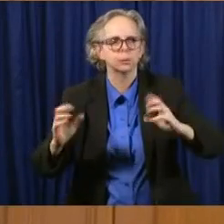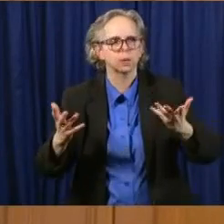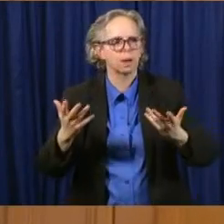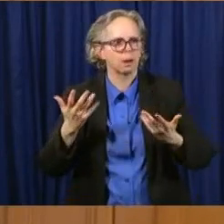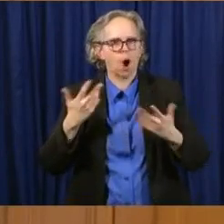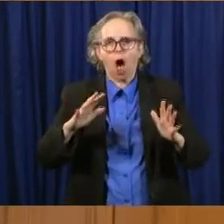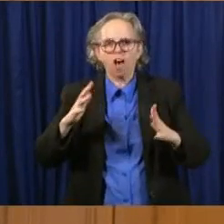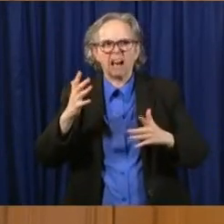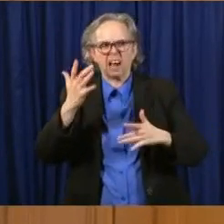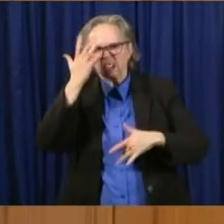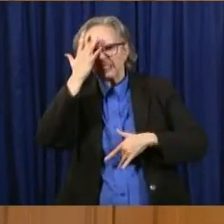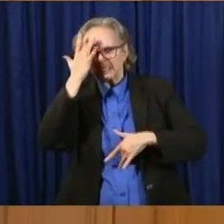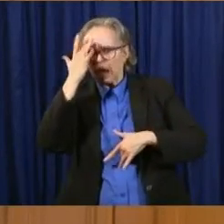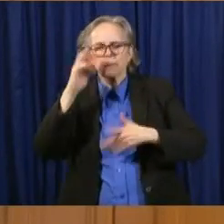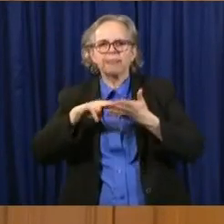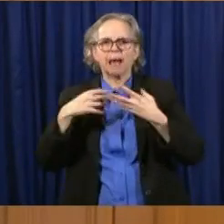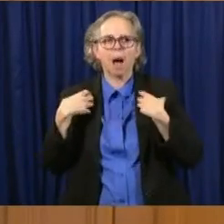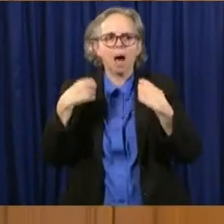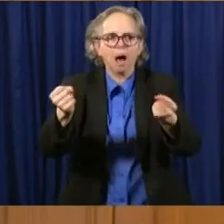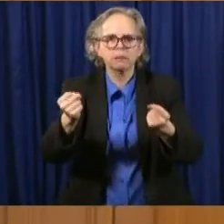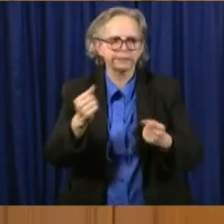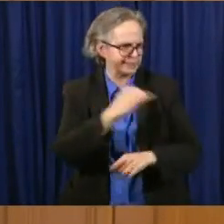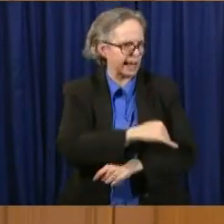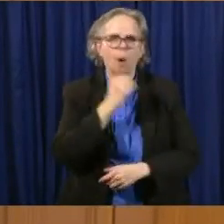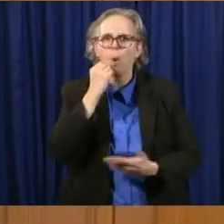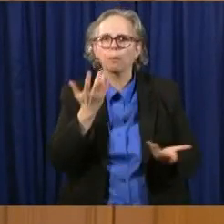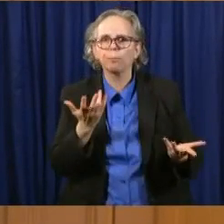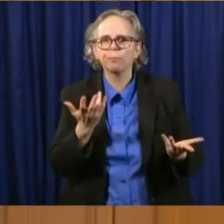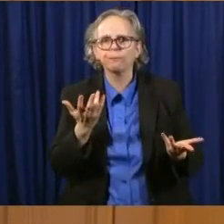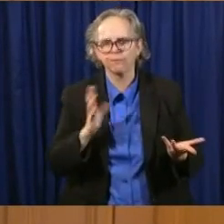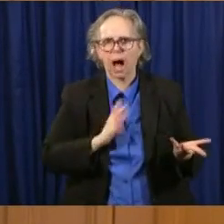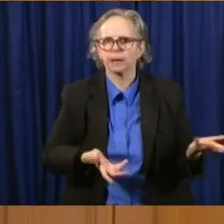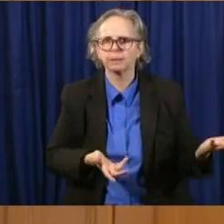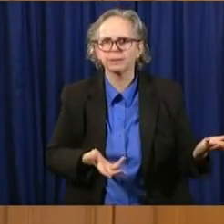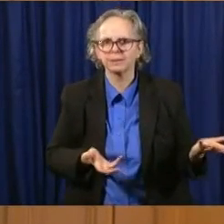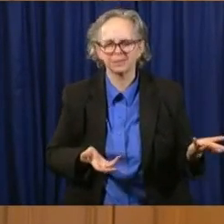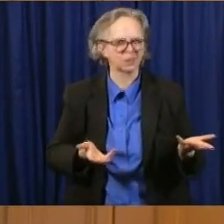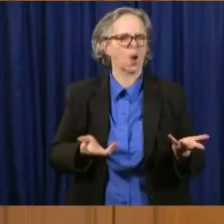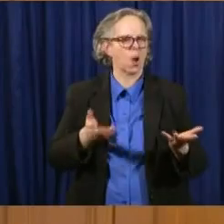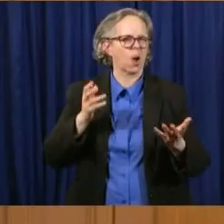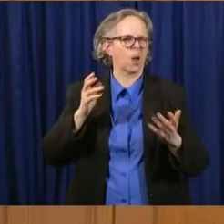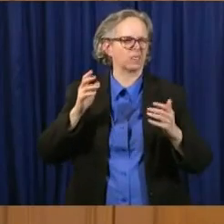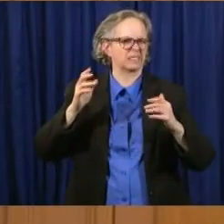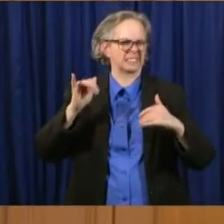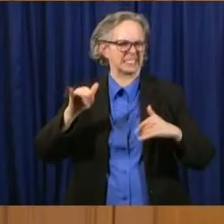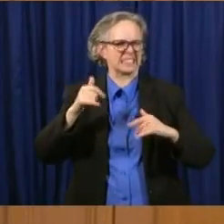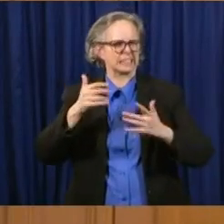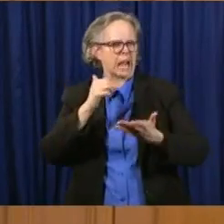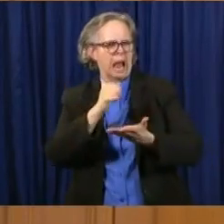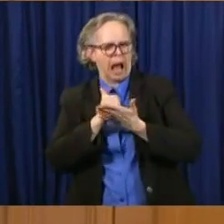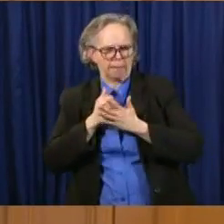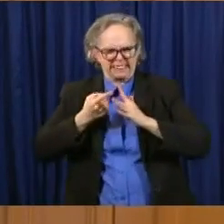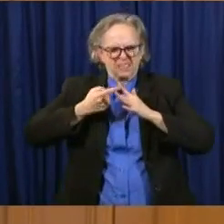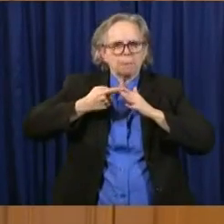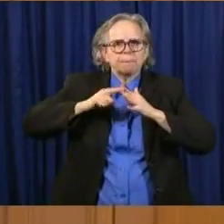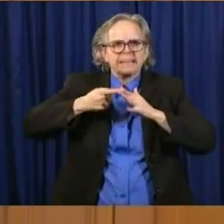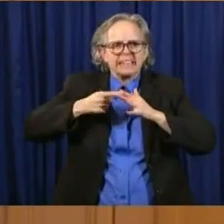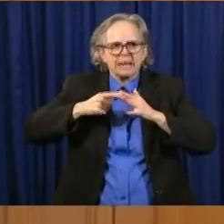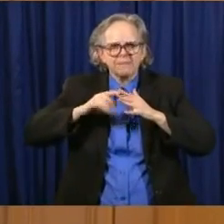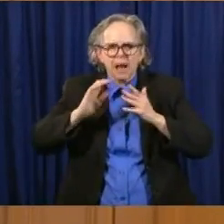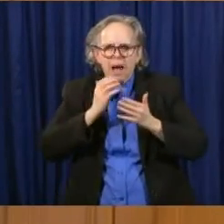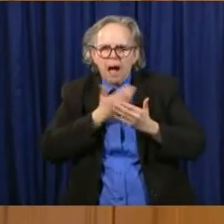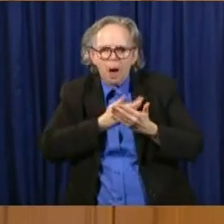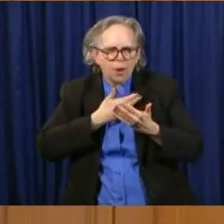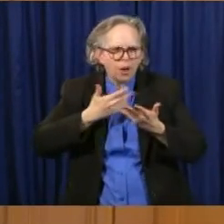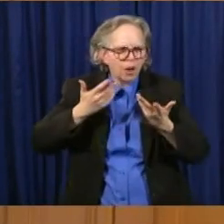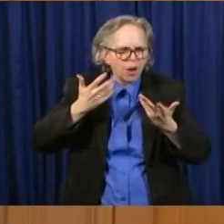So, so this is good. This will help us start to design our interventions and make better decisions. The more sample,